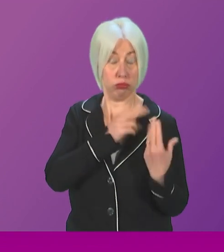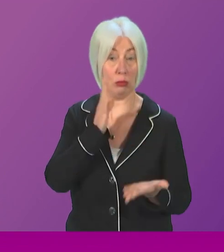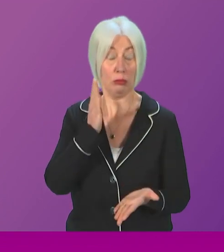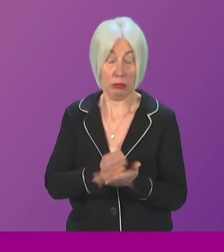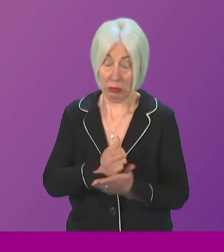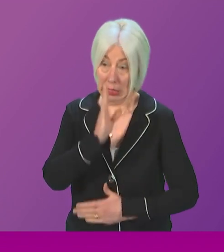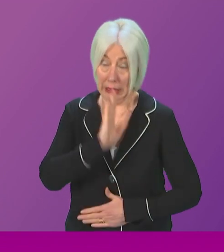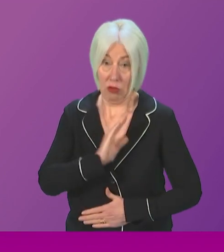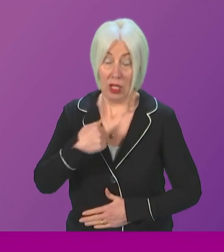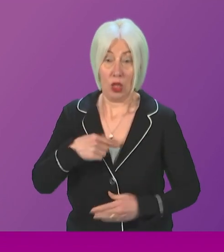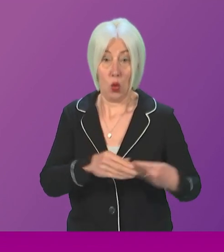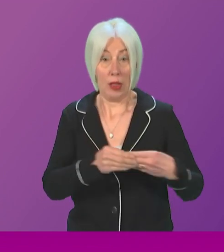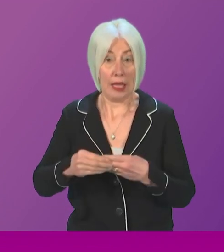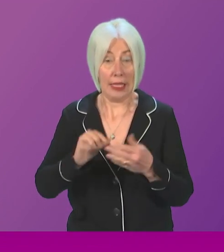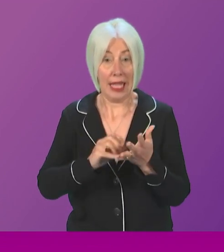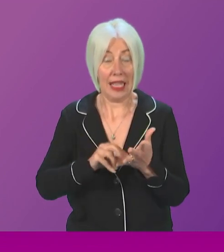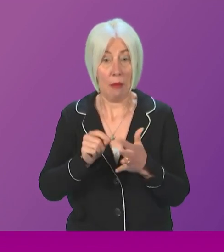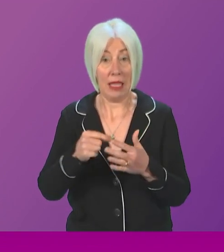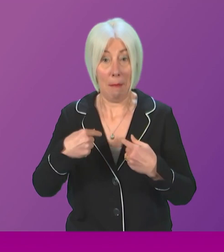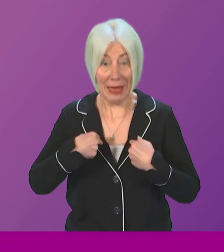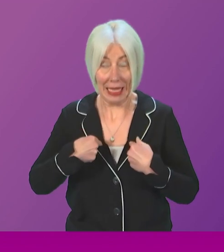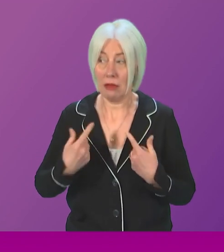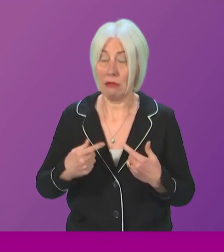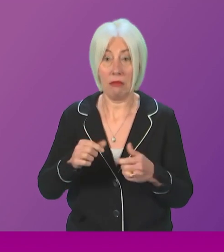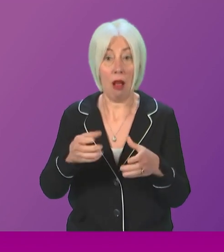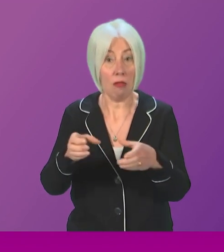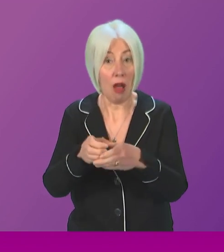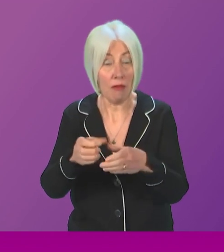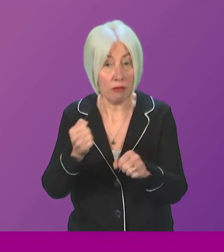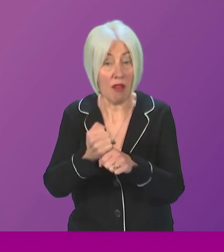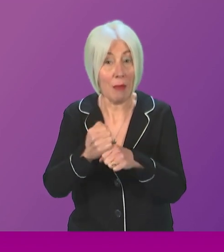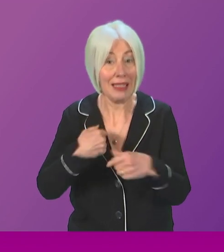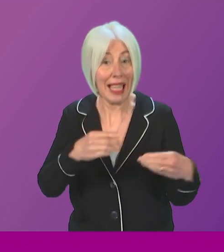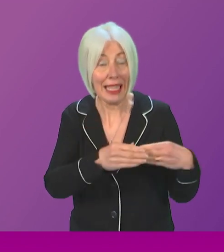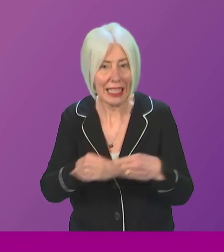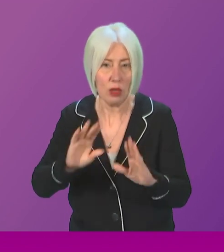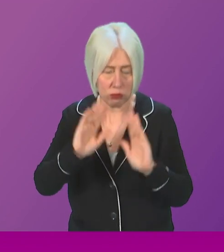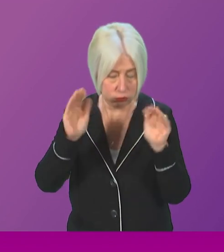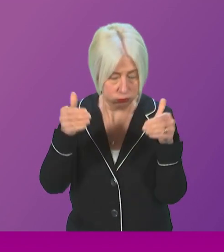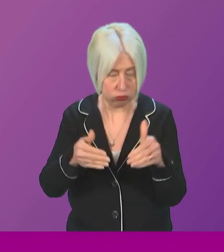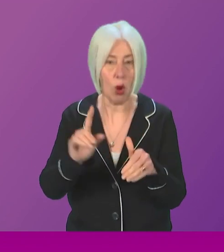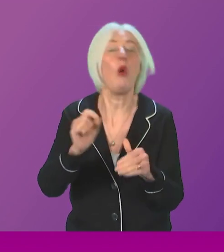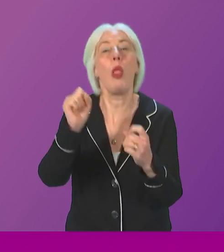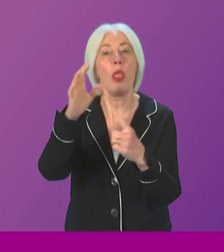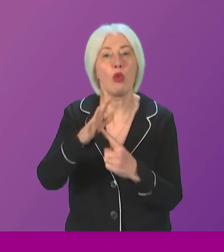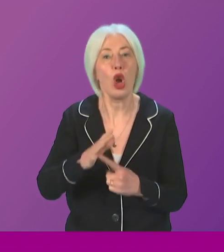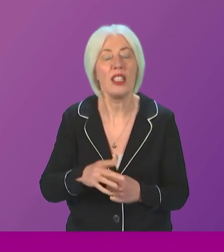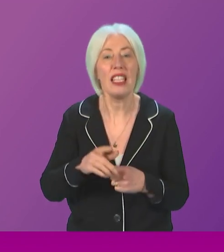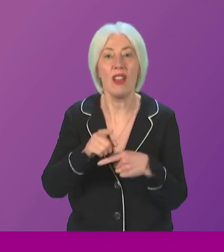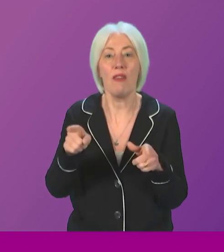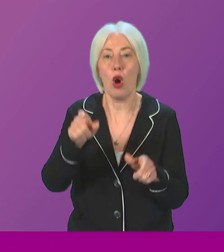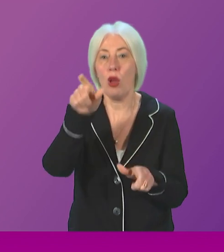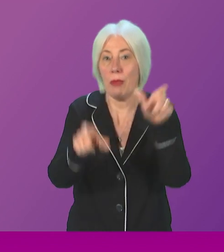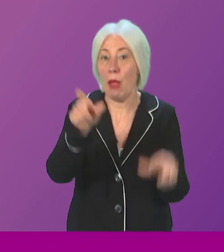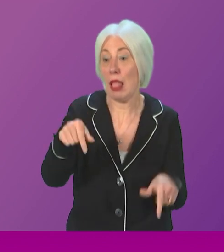extremely seriously, I and the government that I lead will be focused relentlessly on the priorities of the Scottish people. Thank